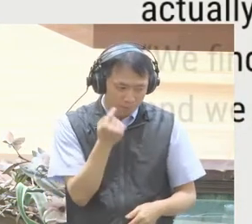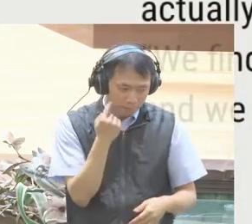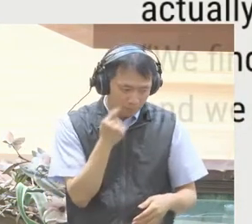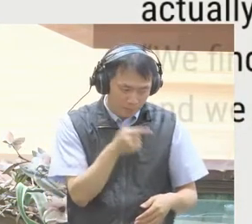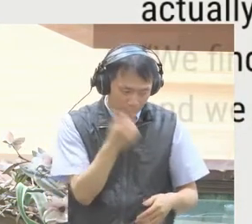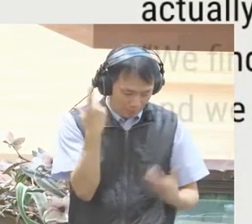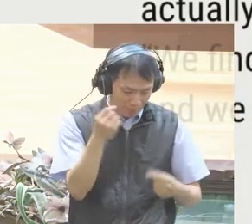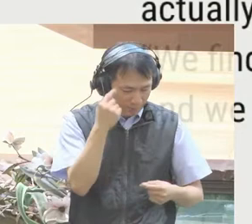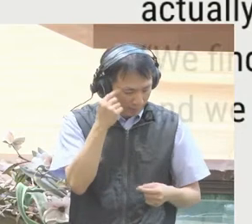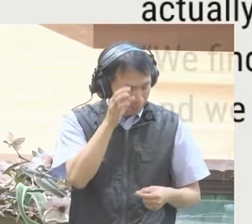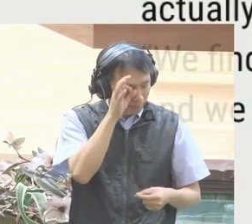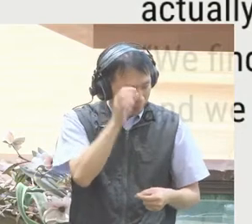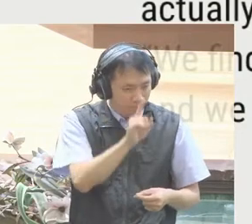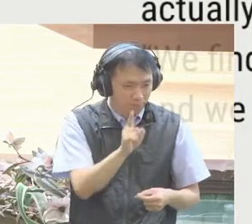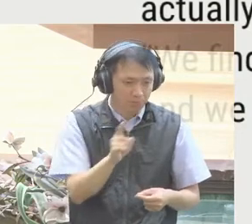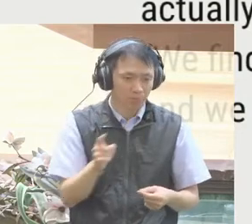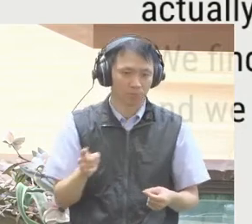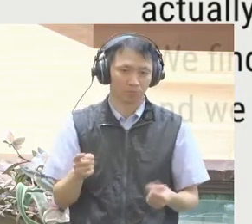Todd Yellen said, quote,